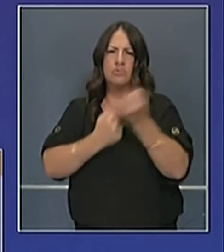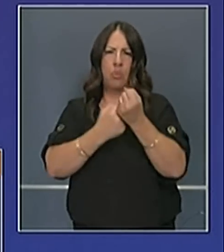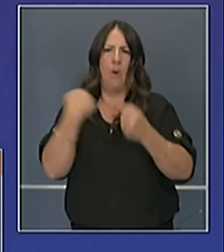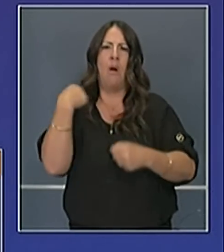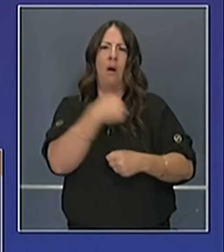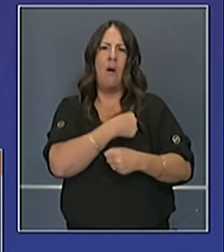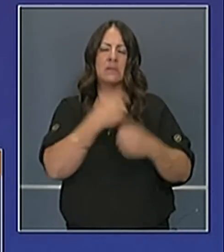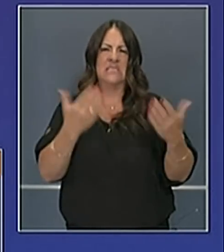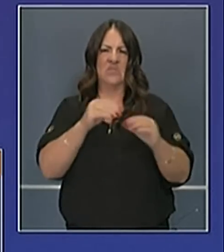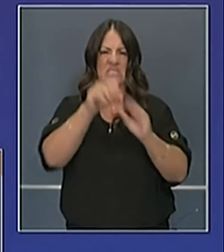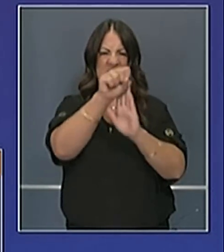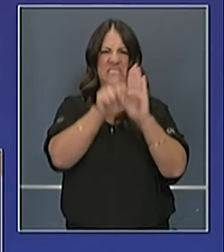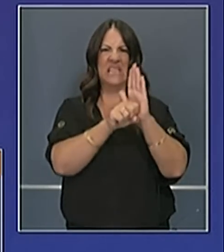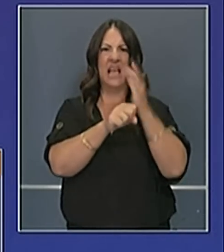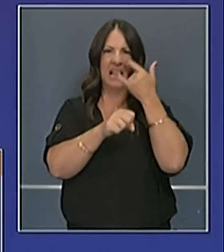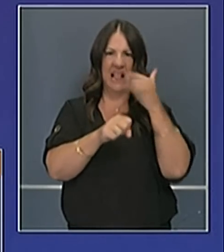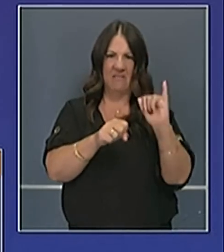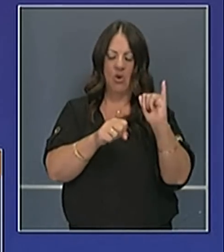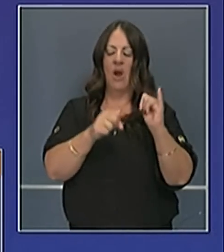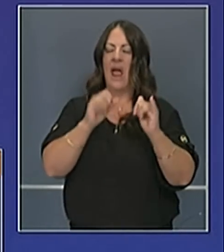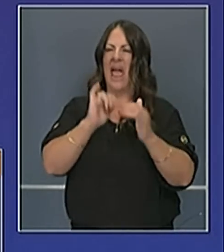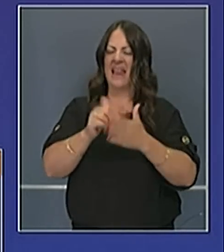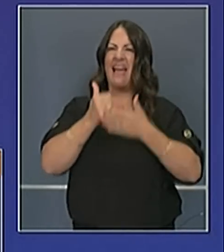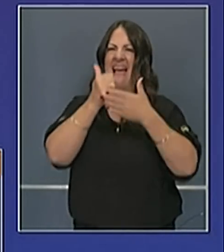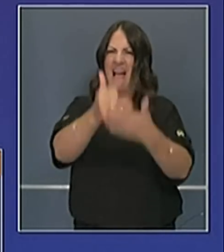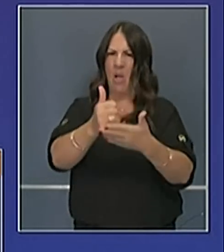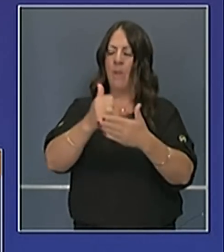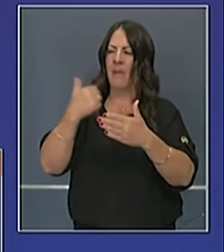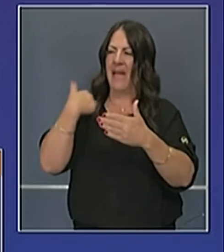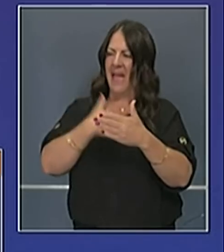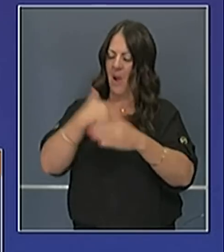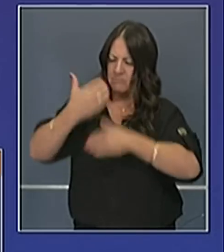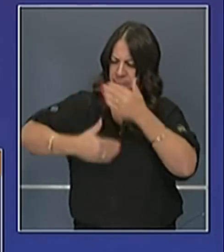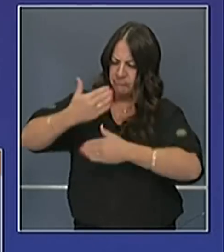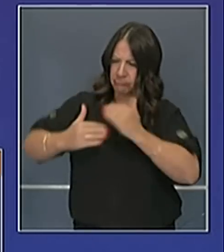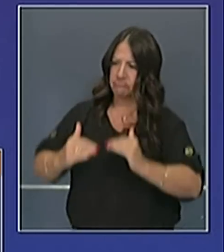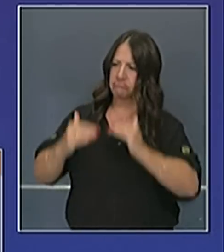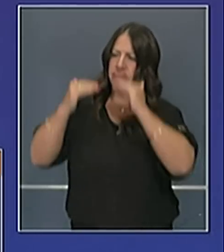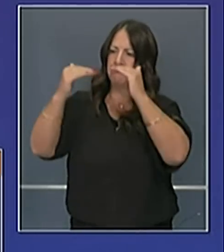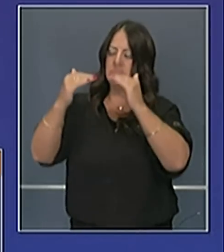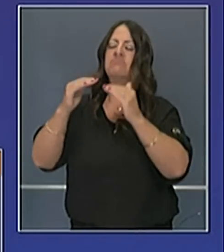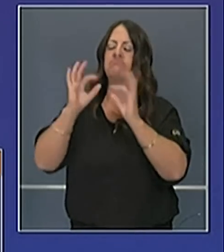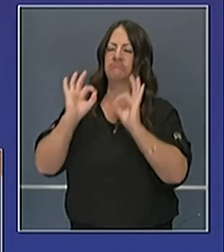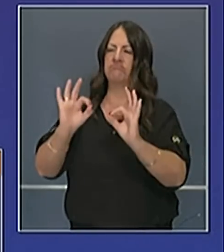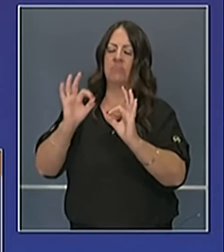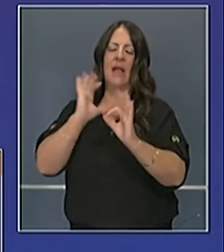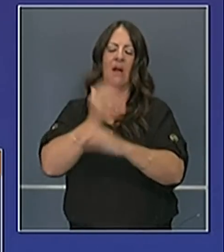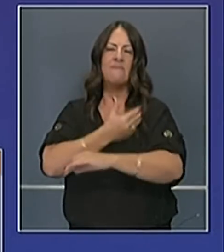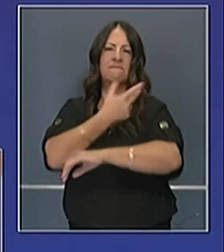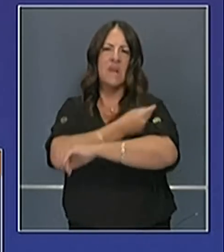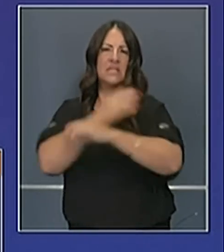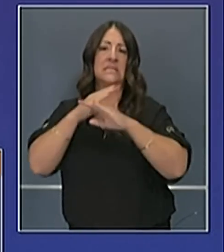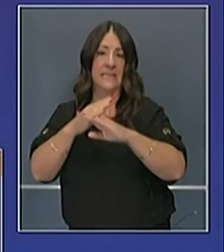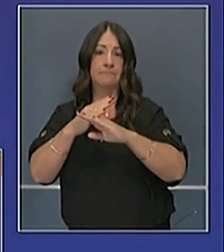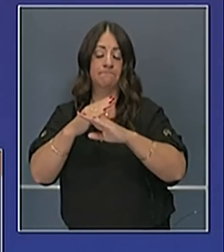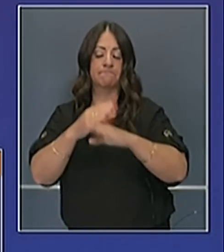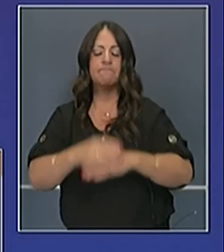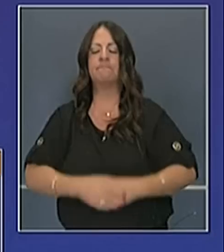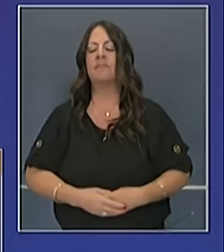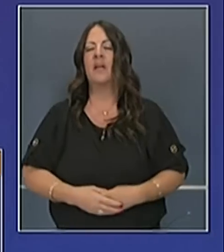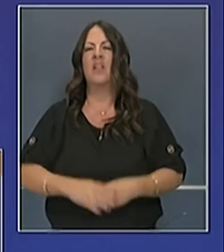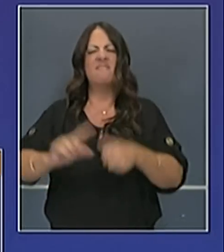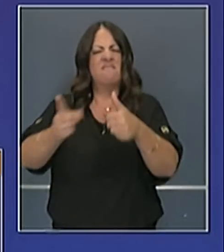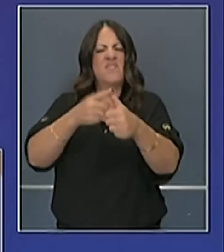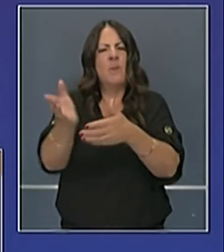local efforts in terms of advancing our vaccine planning efforts. Bottom line, though, is the first